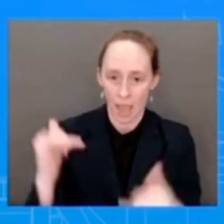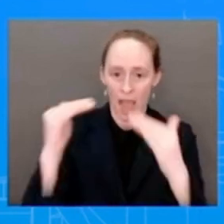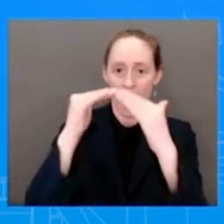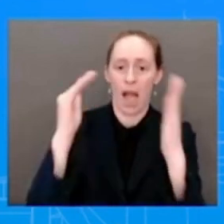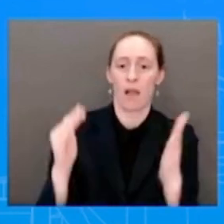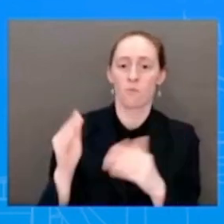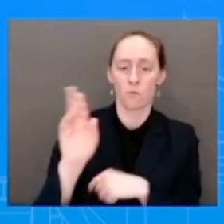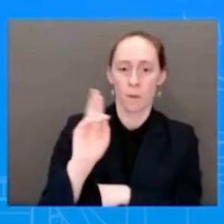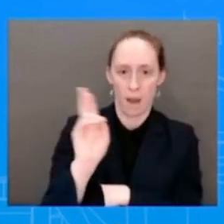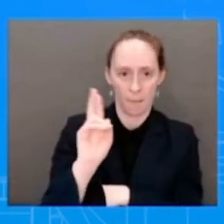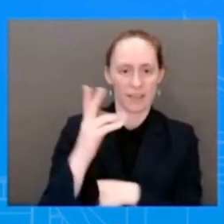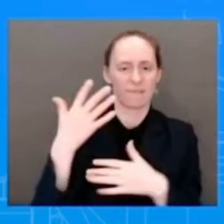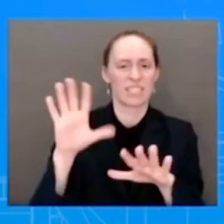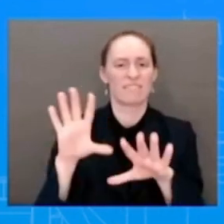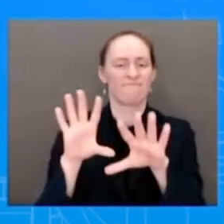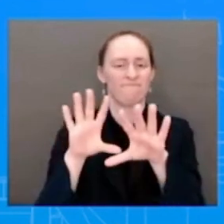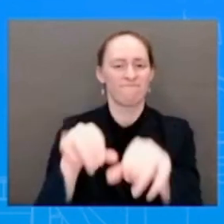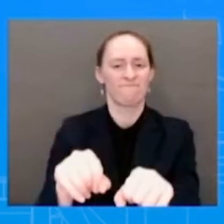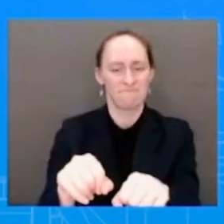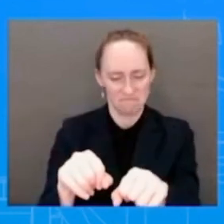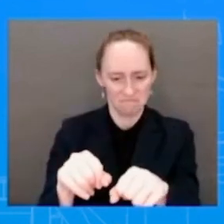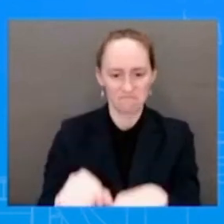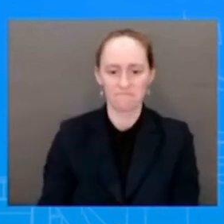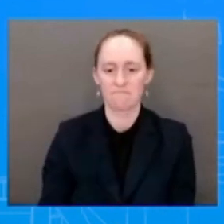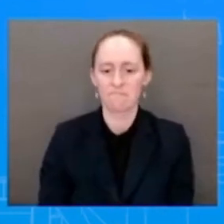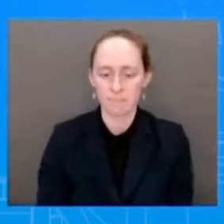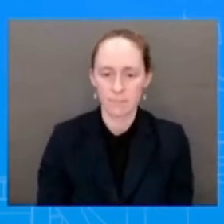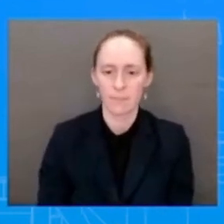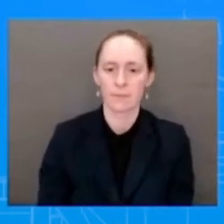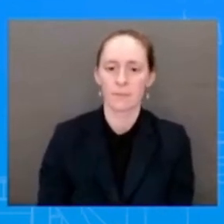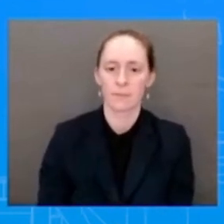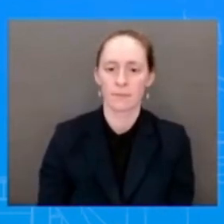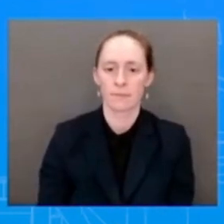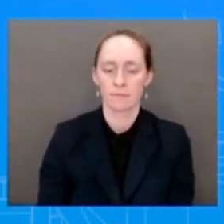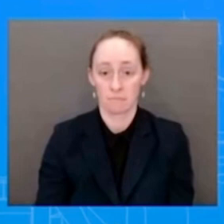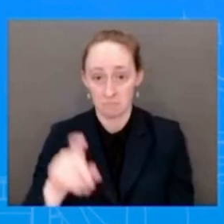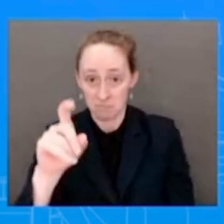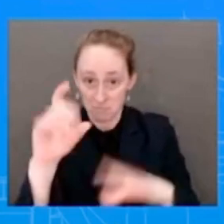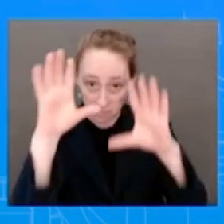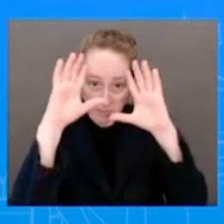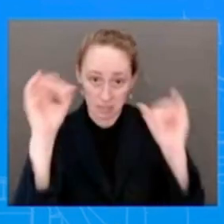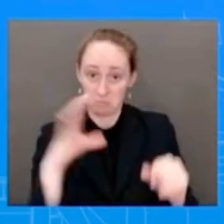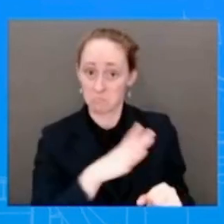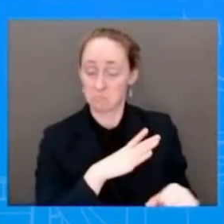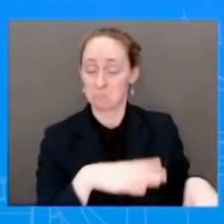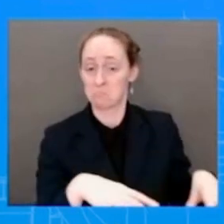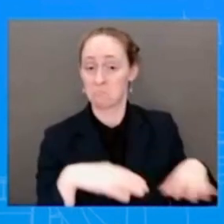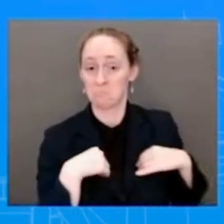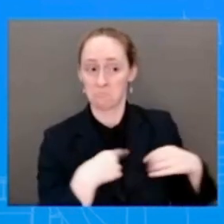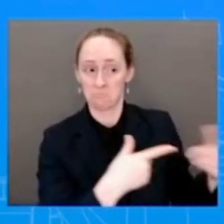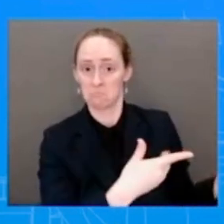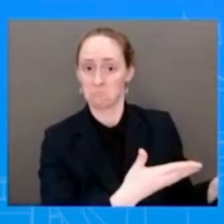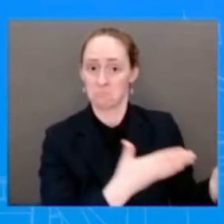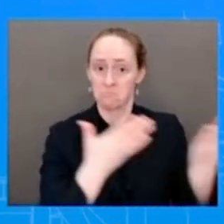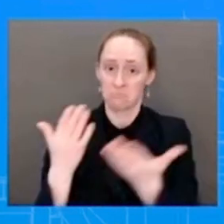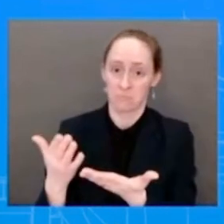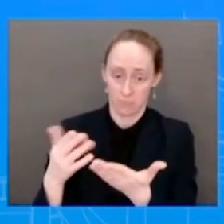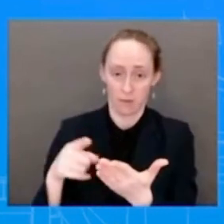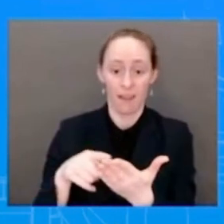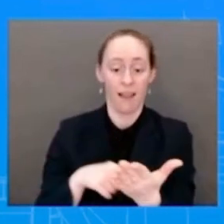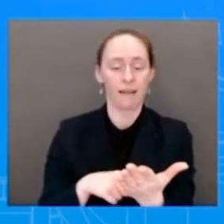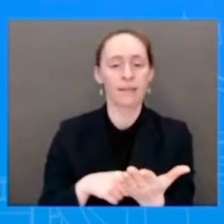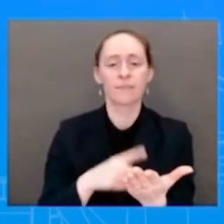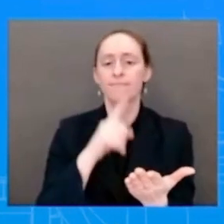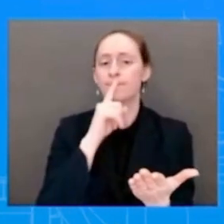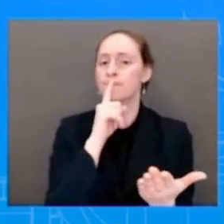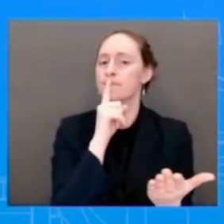to a proposal on police reform that would not include qualified immunity just to get something done? Or is that a red line for him? I'm not